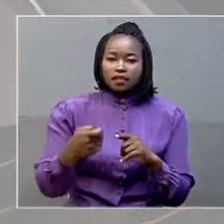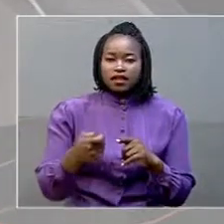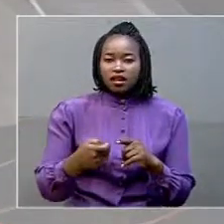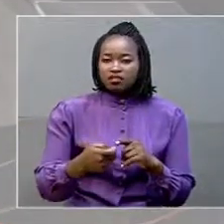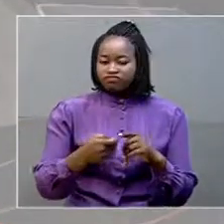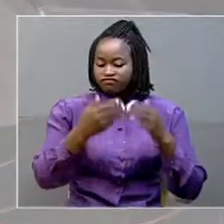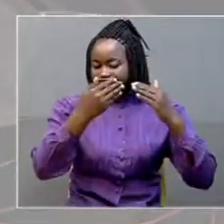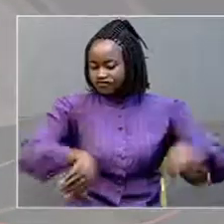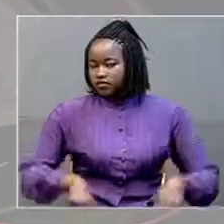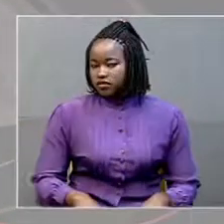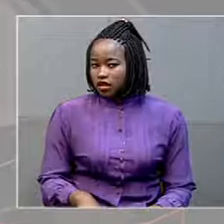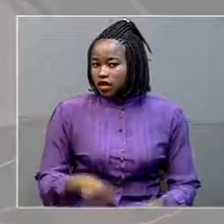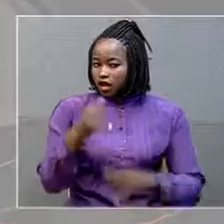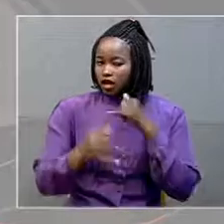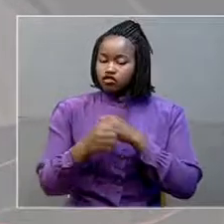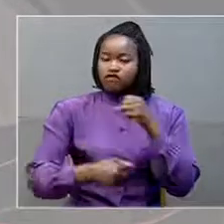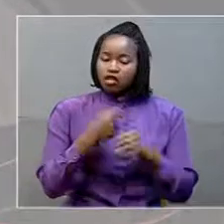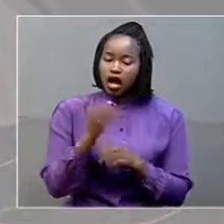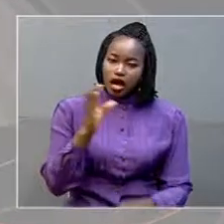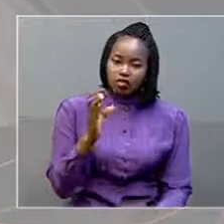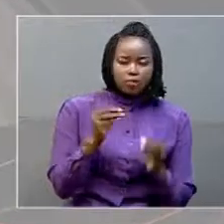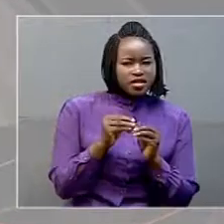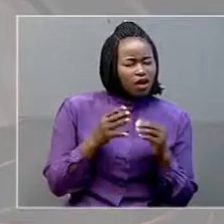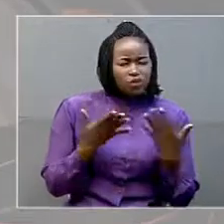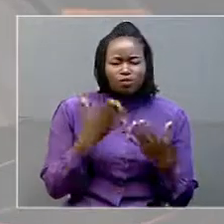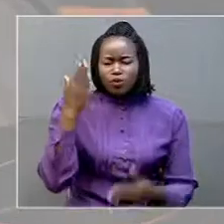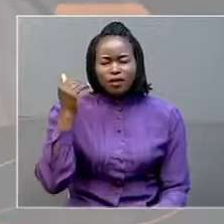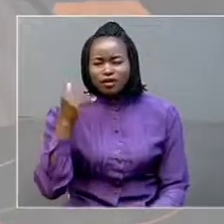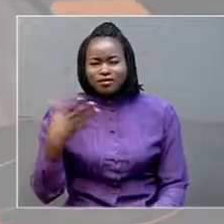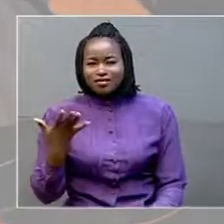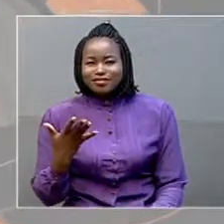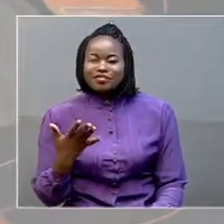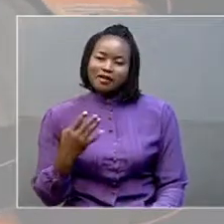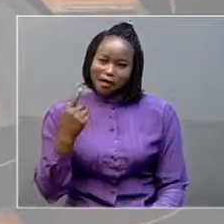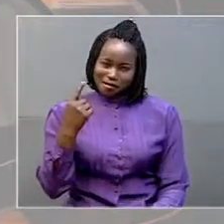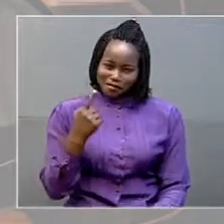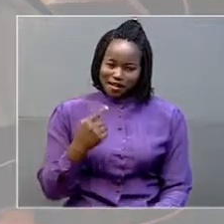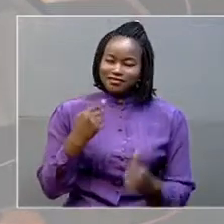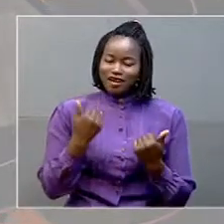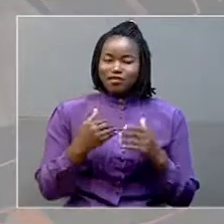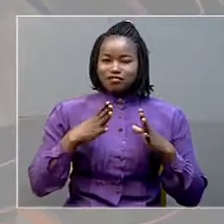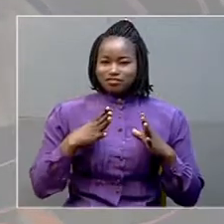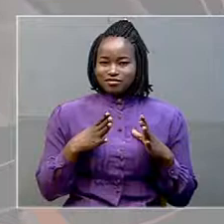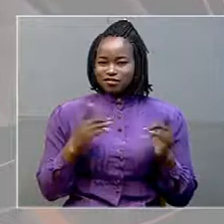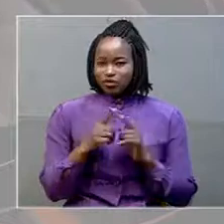council meeting. How, why, we're going to see that when we return from the bank.